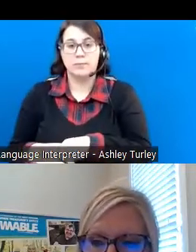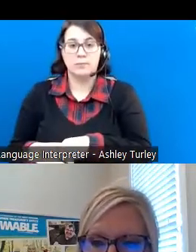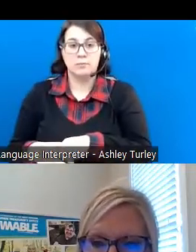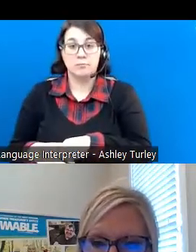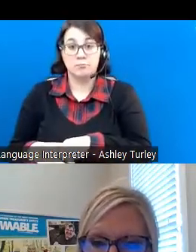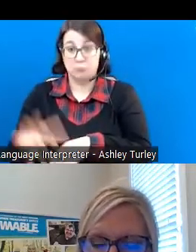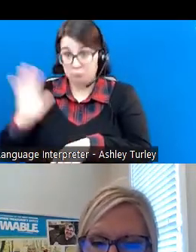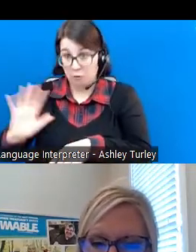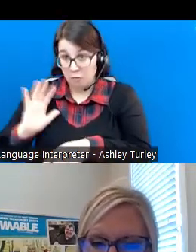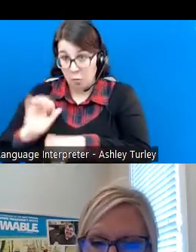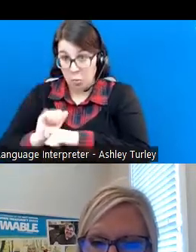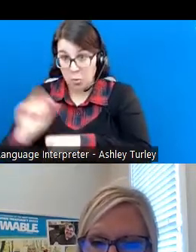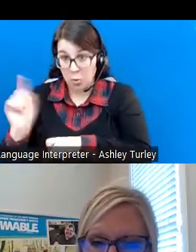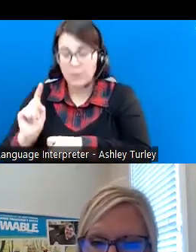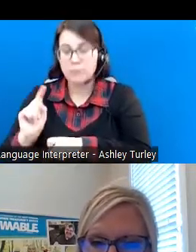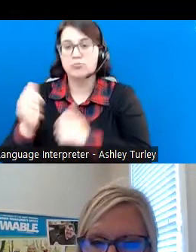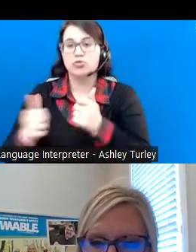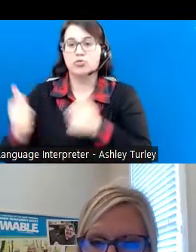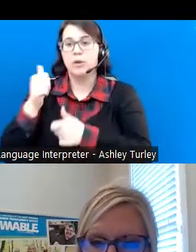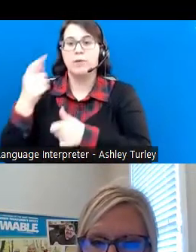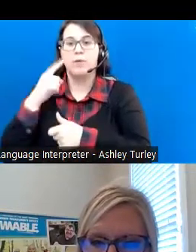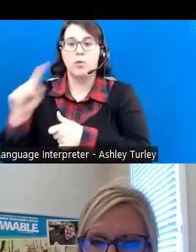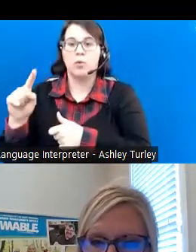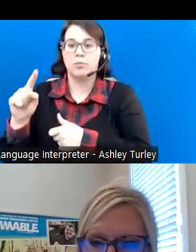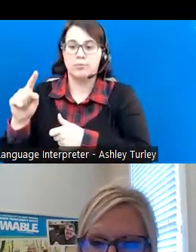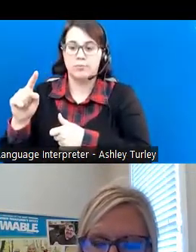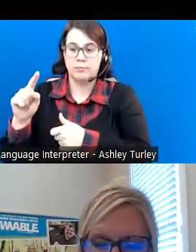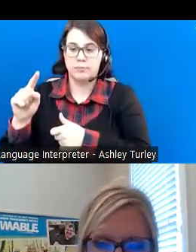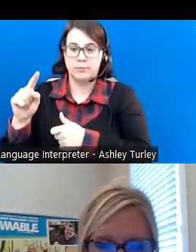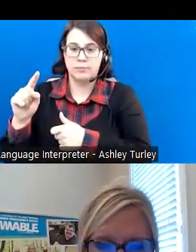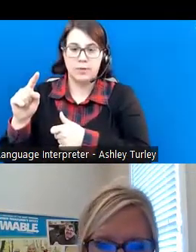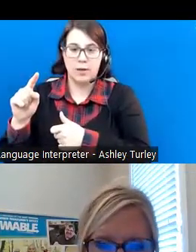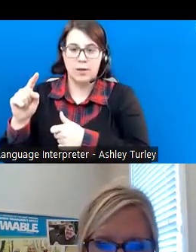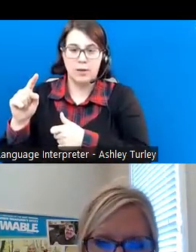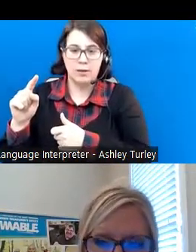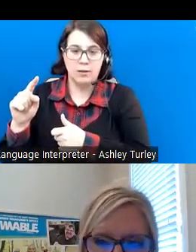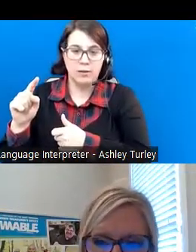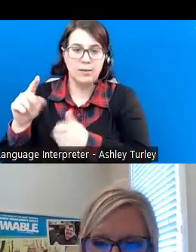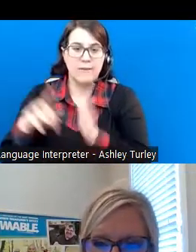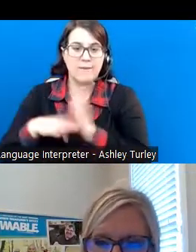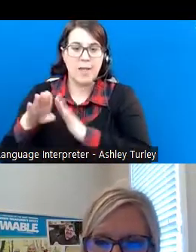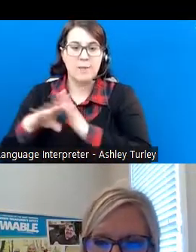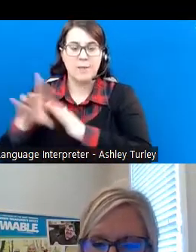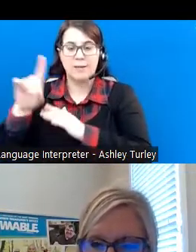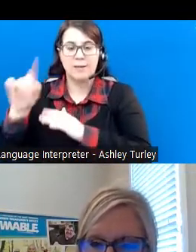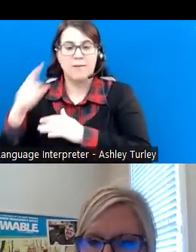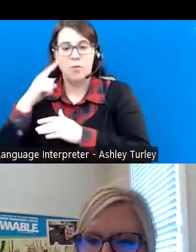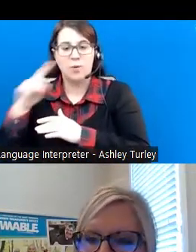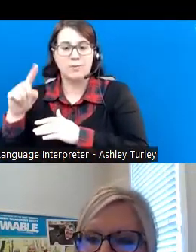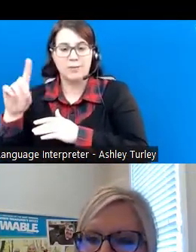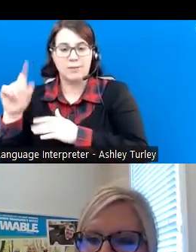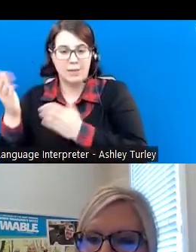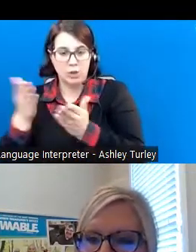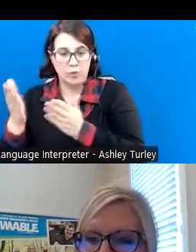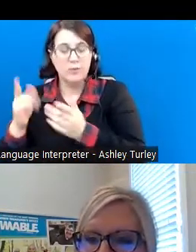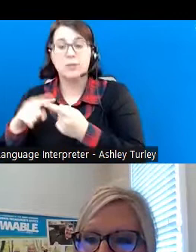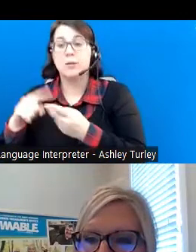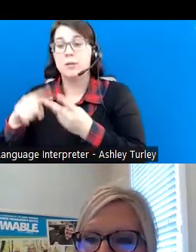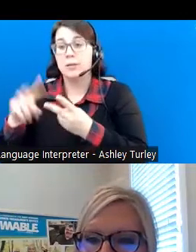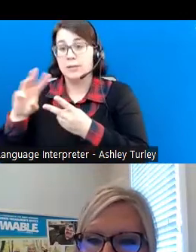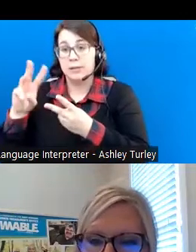include director of the West Virginia Division of Developmental Disability Services, director of West Virginia's